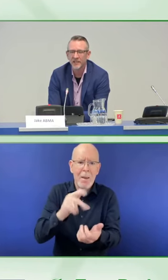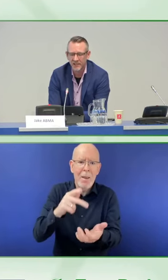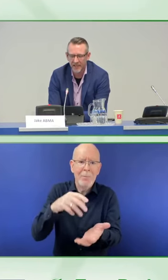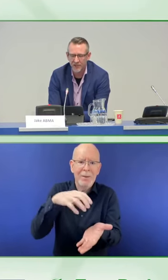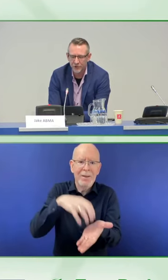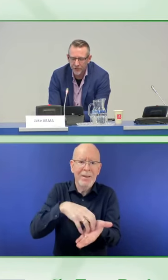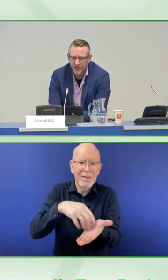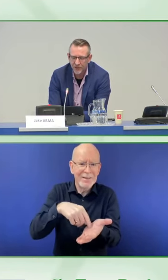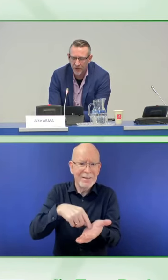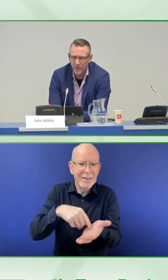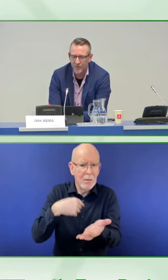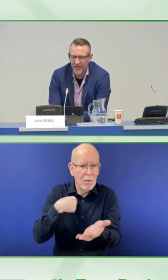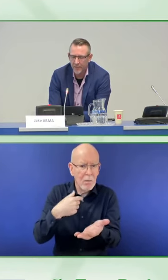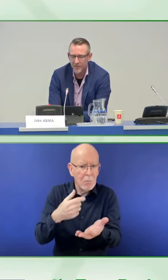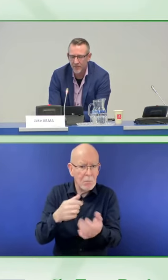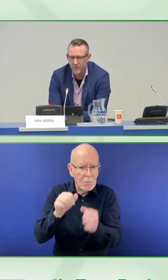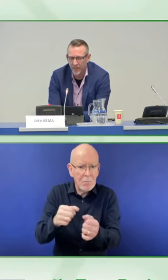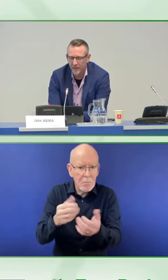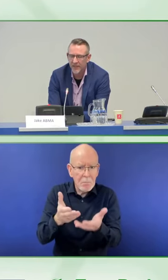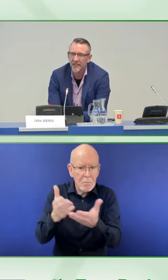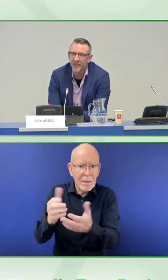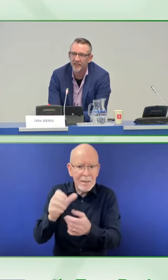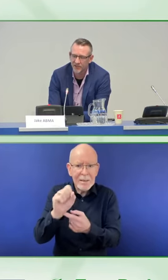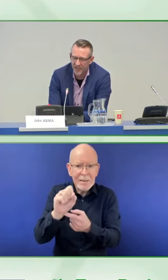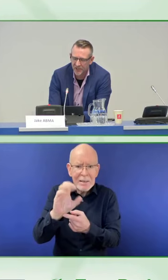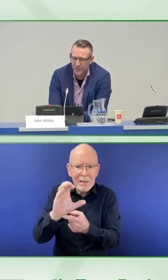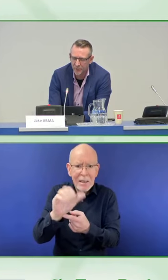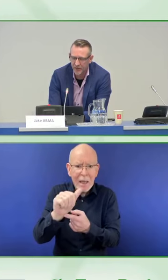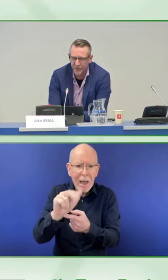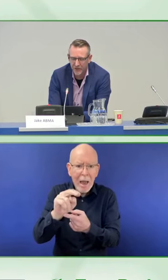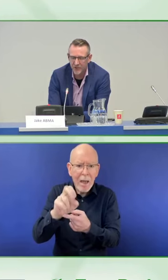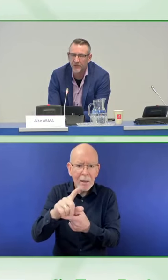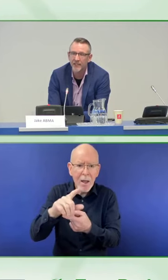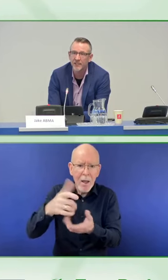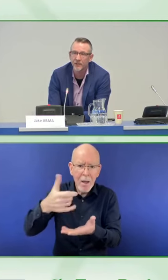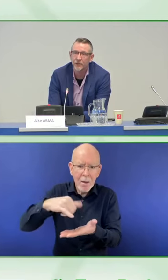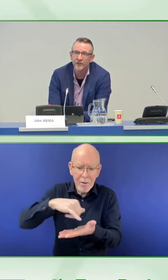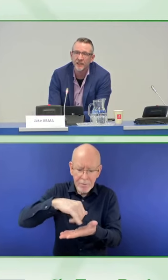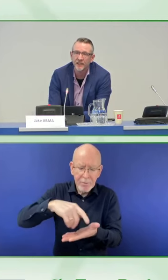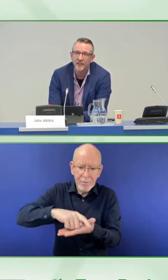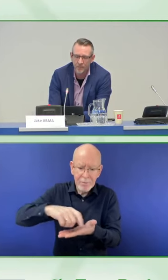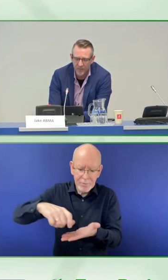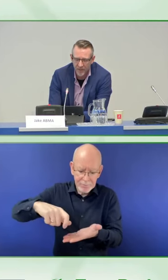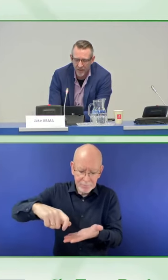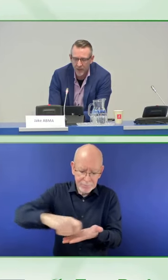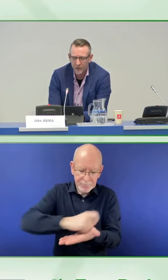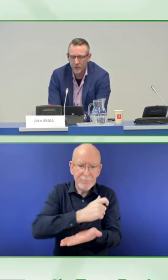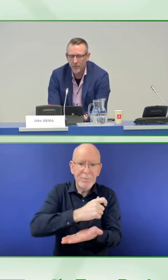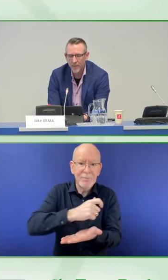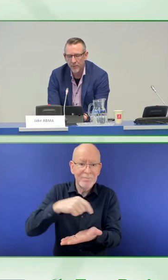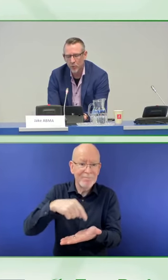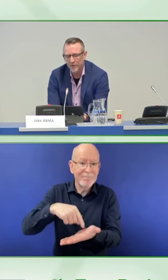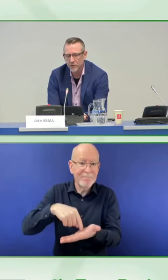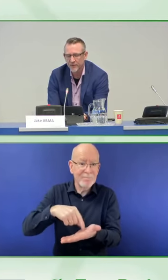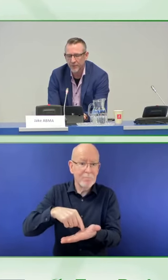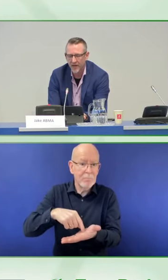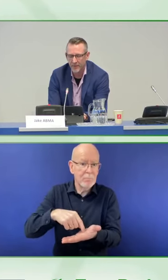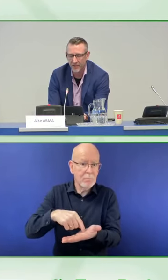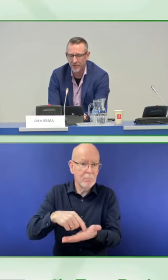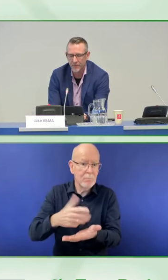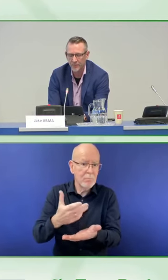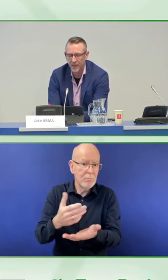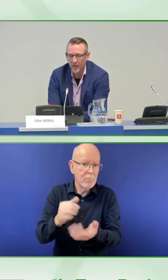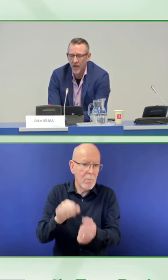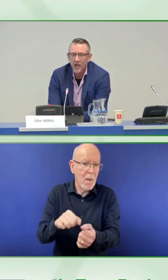always in search of gaps by looking at the intersection between functional needs and user needs to come up with new